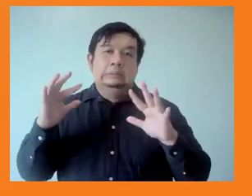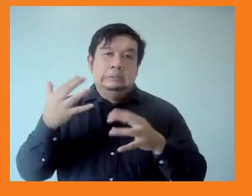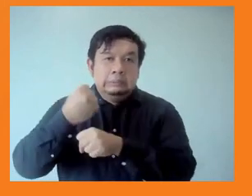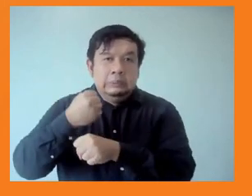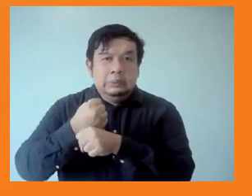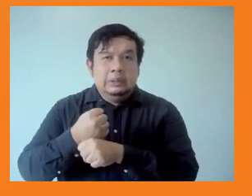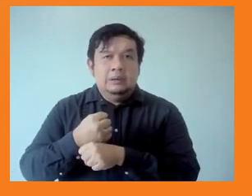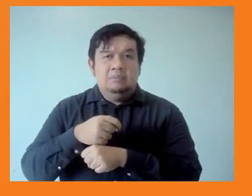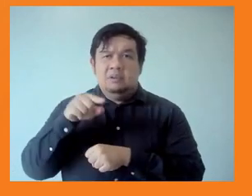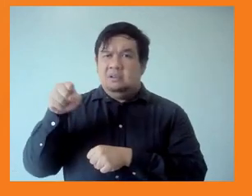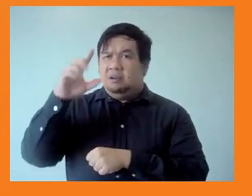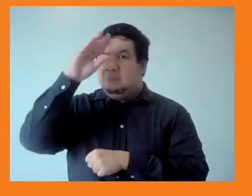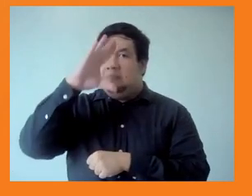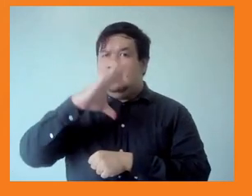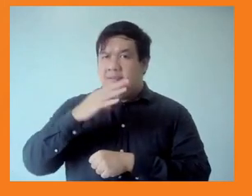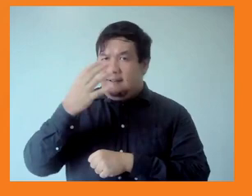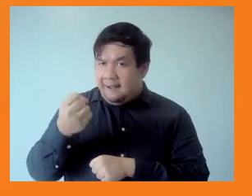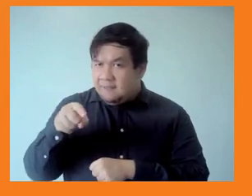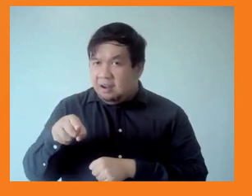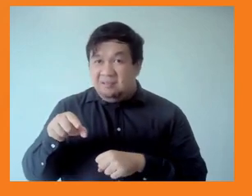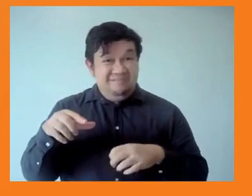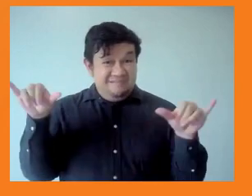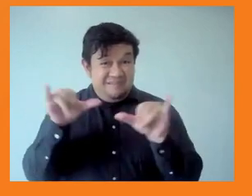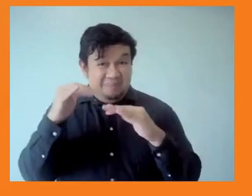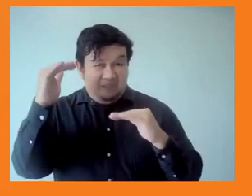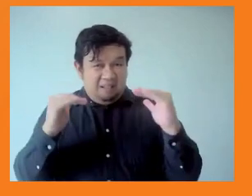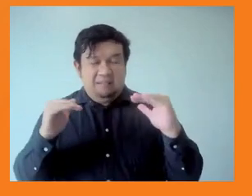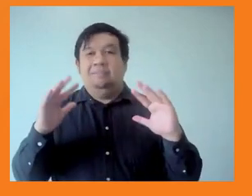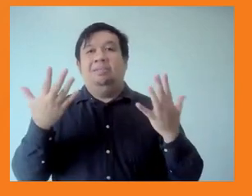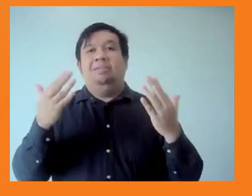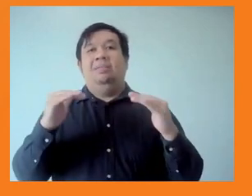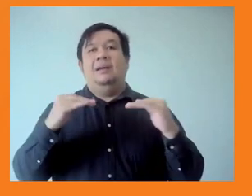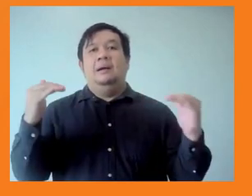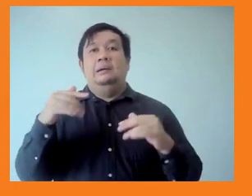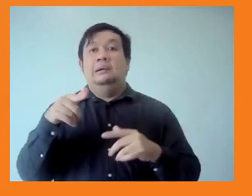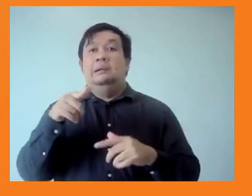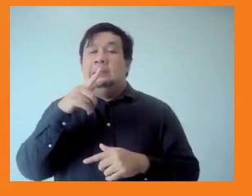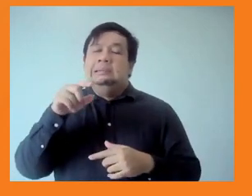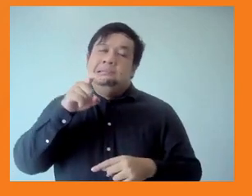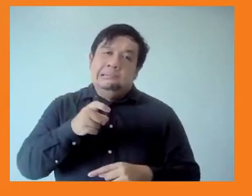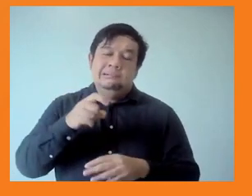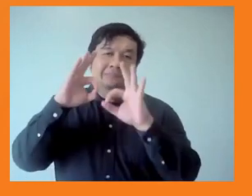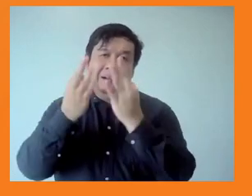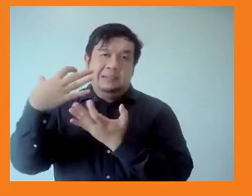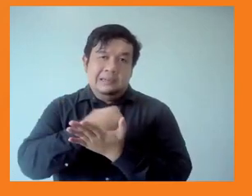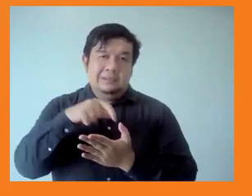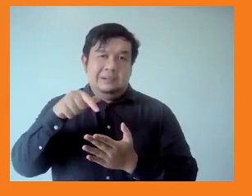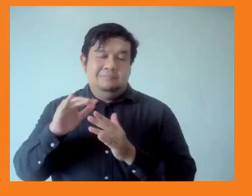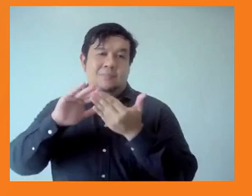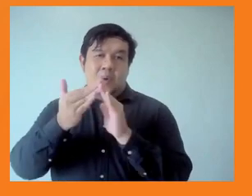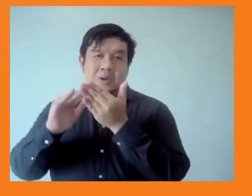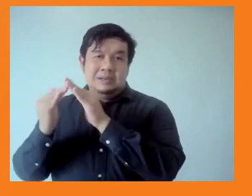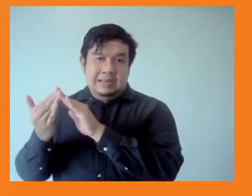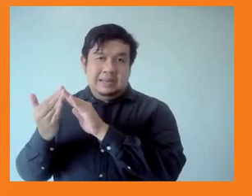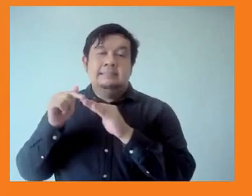terms of livelihoods, income, as well as their community work, including conserving the environment. I think